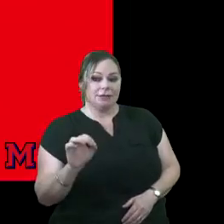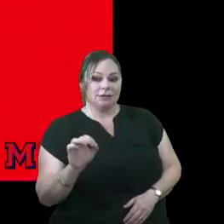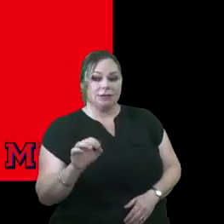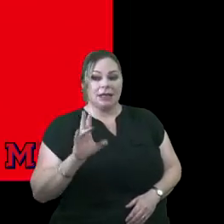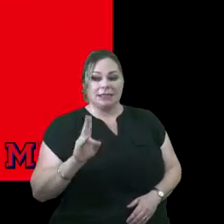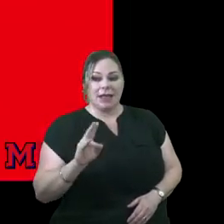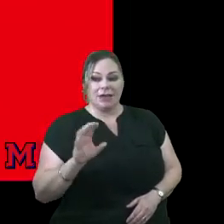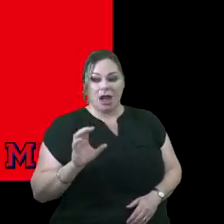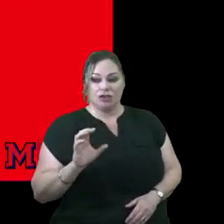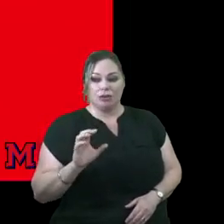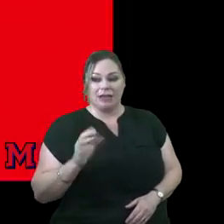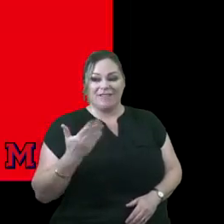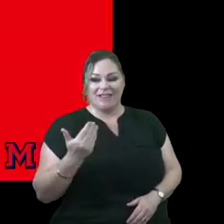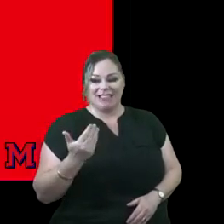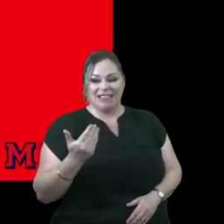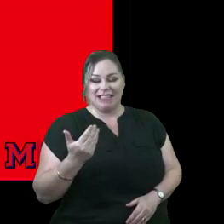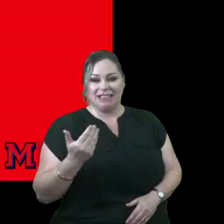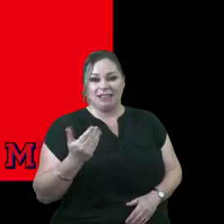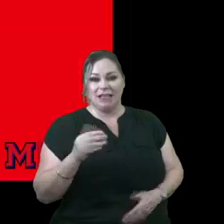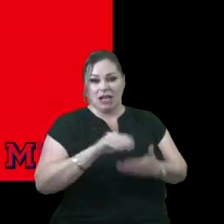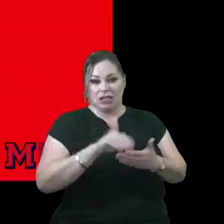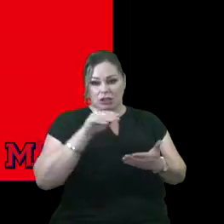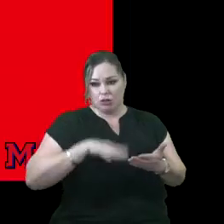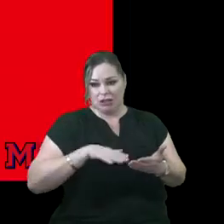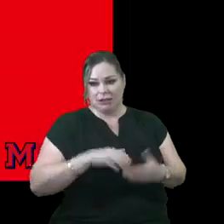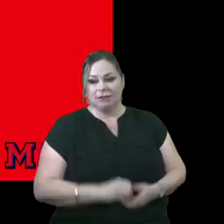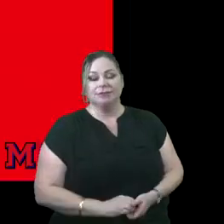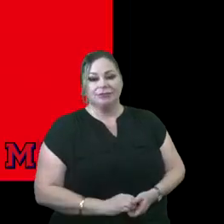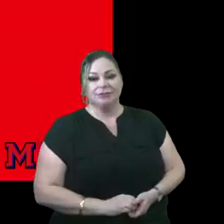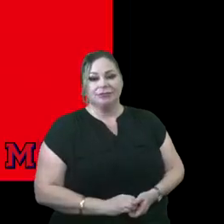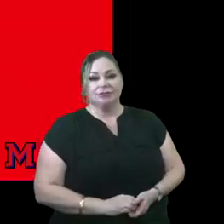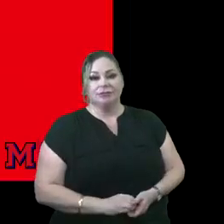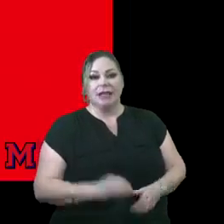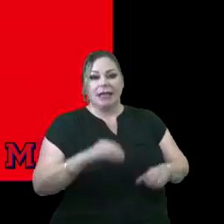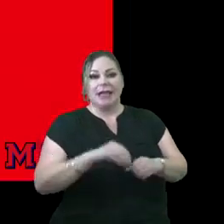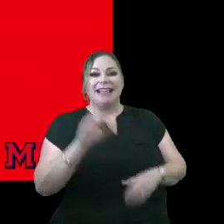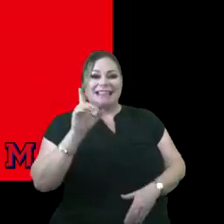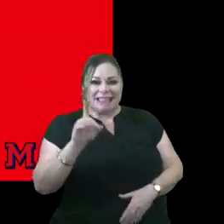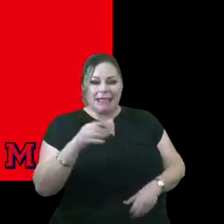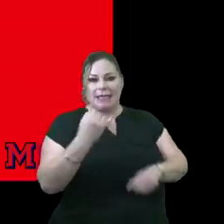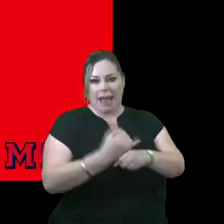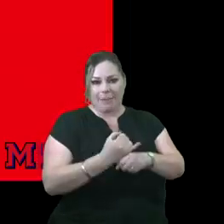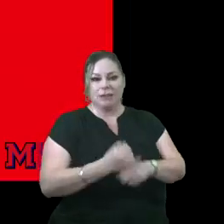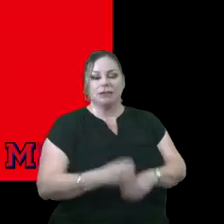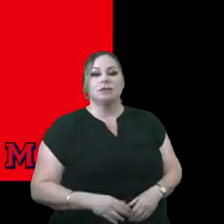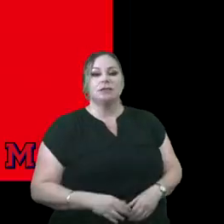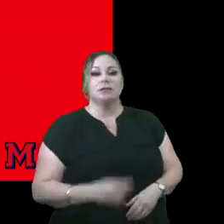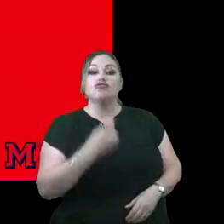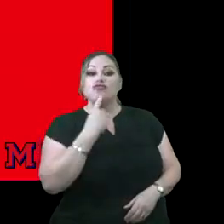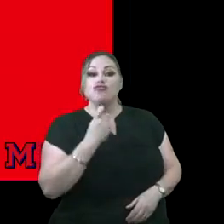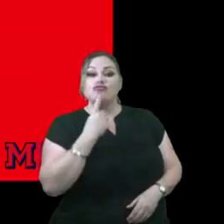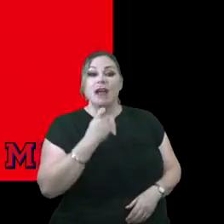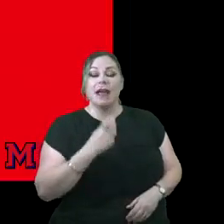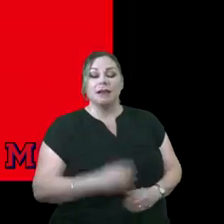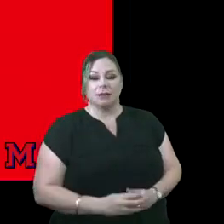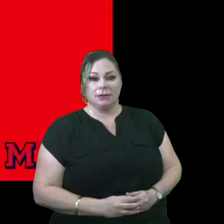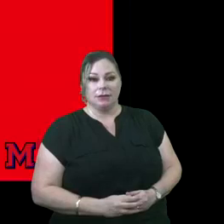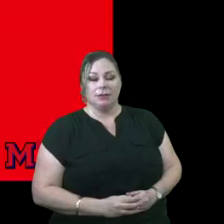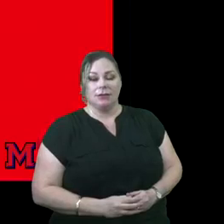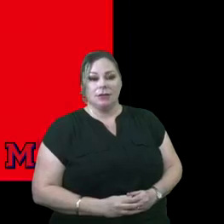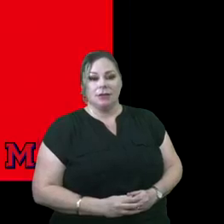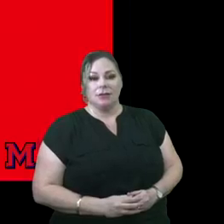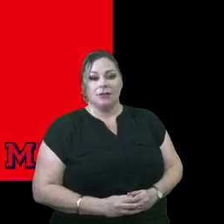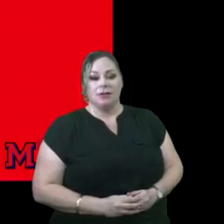715 of our scholars who are sitting in a D rated campus. And in red you will see